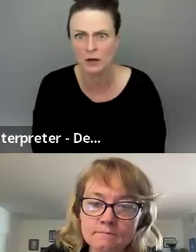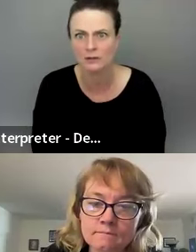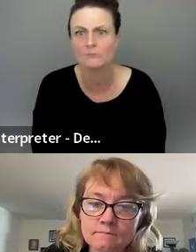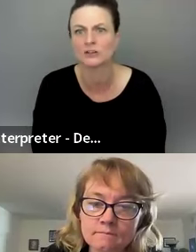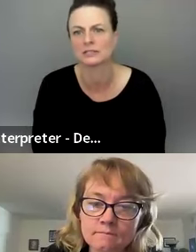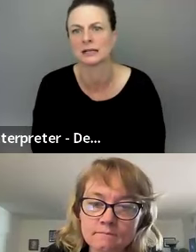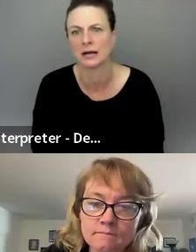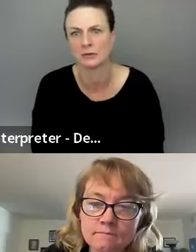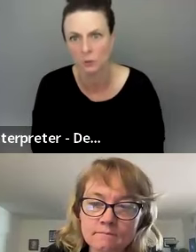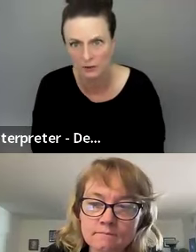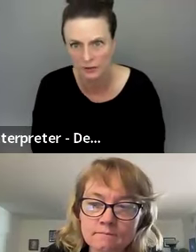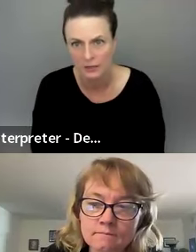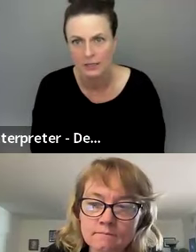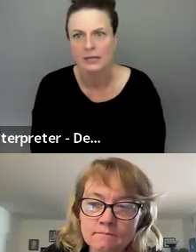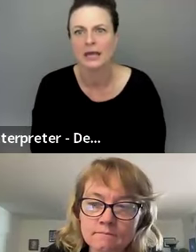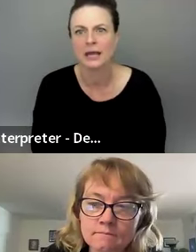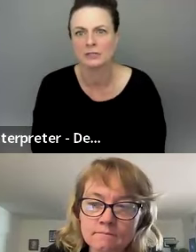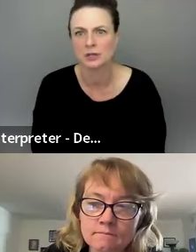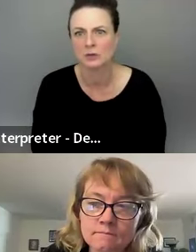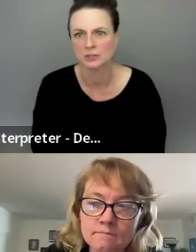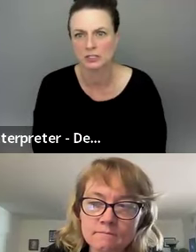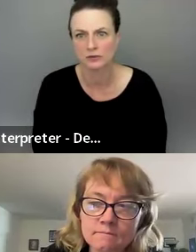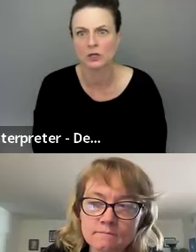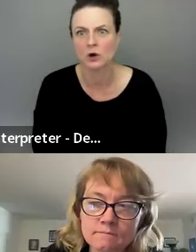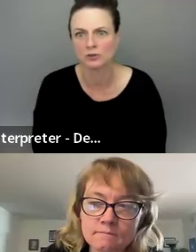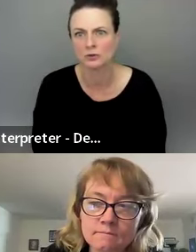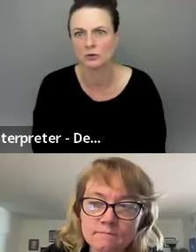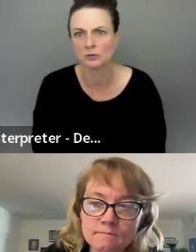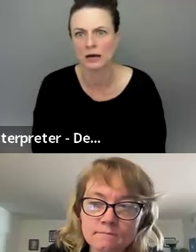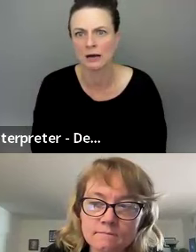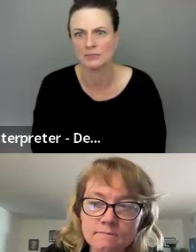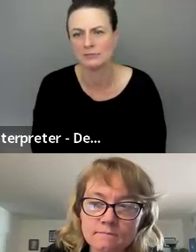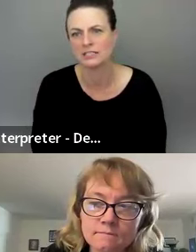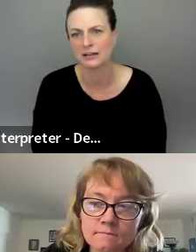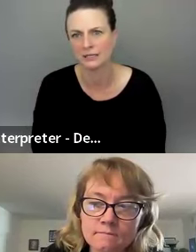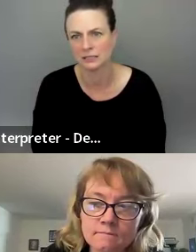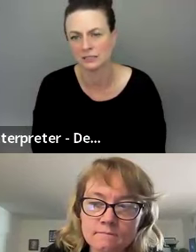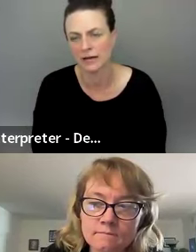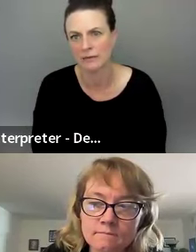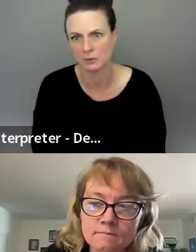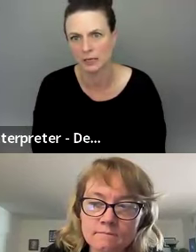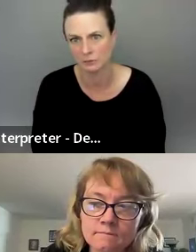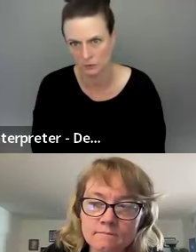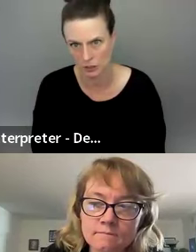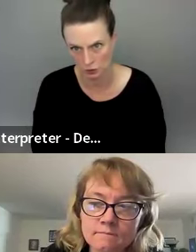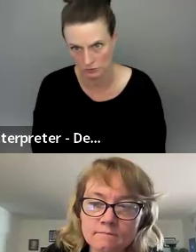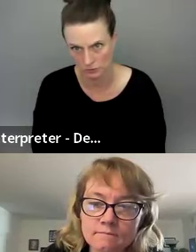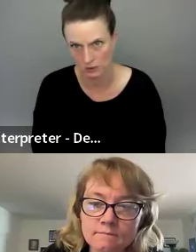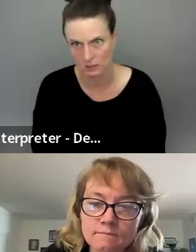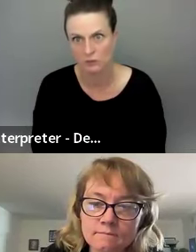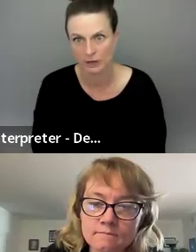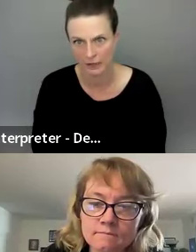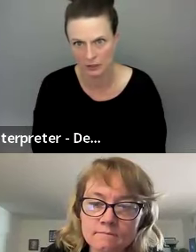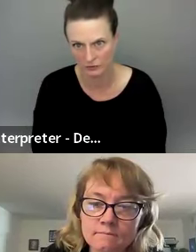the southern part versus Saigon in the north. And so there's a different cultural, um, deafness and divide between the two.